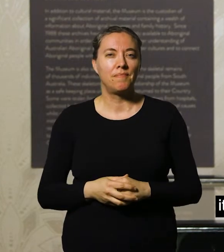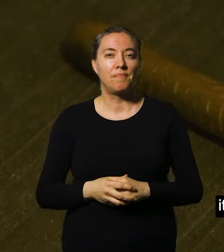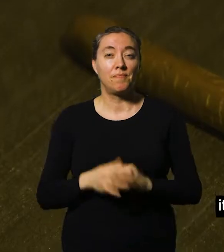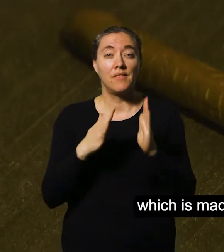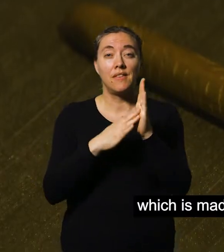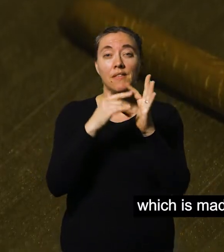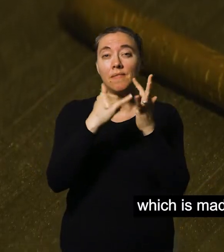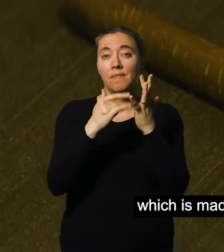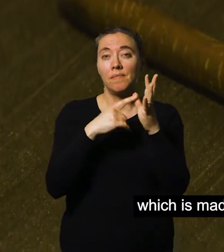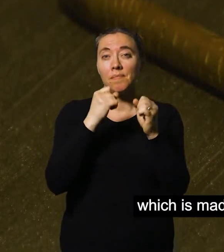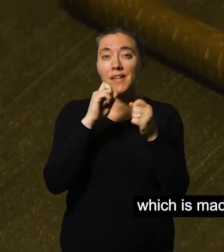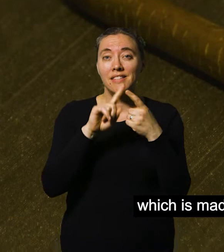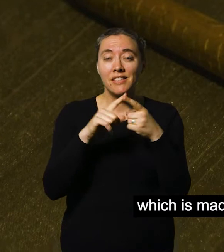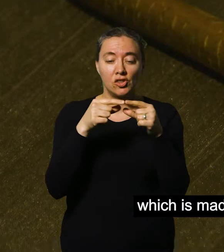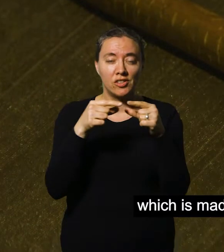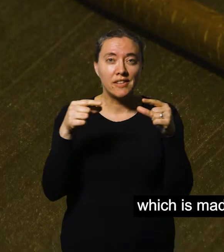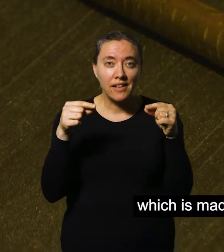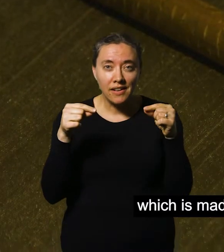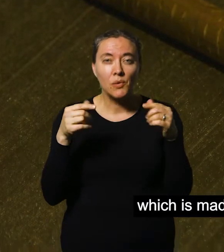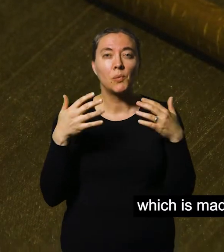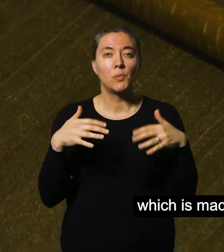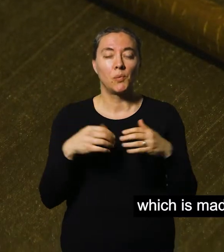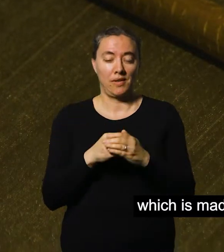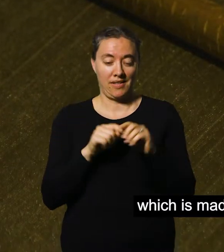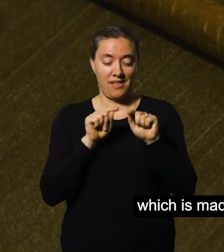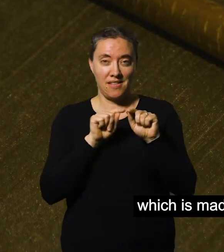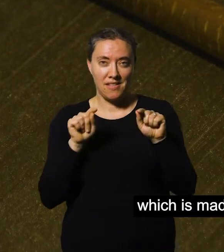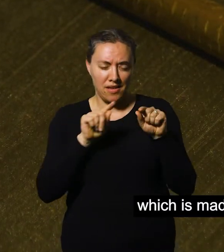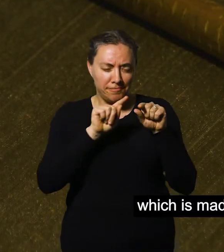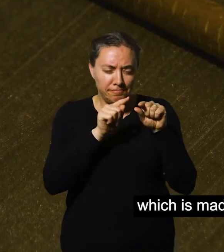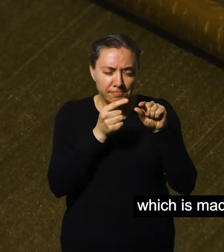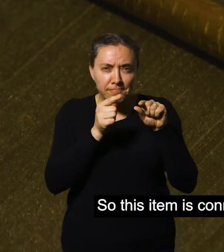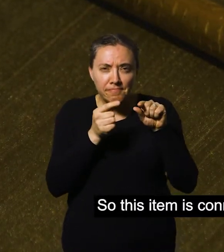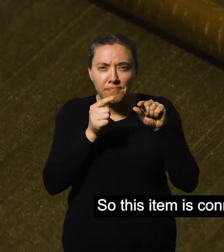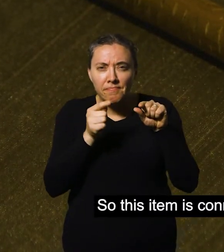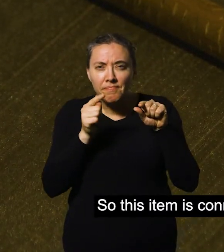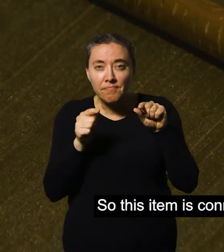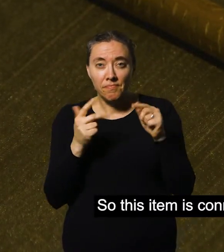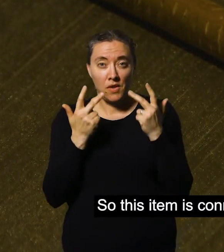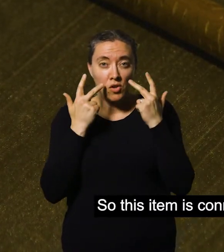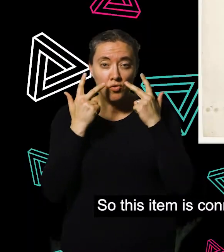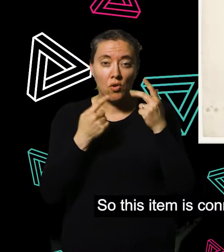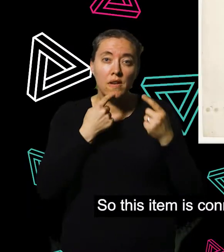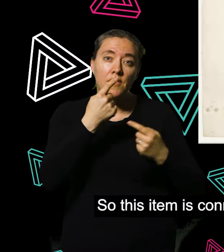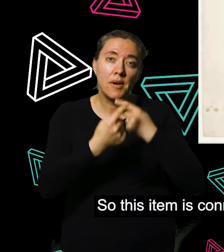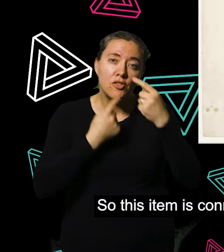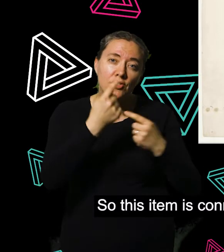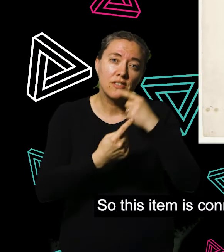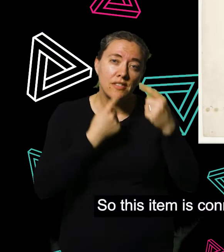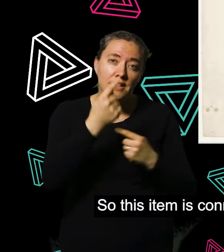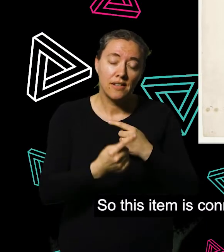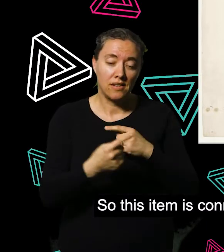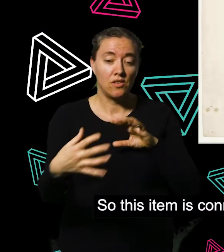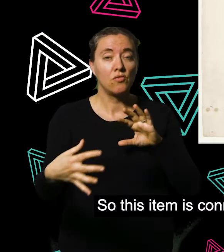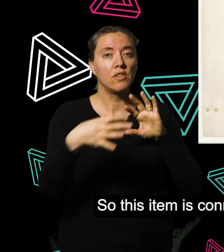message stick which is made of wood and it's got incised designs on it. So this item is connected with the Overland